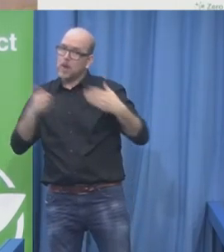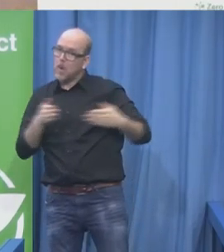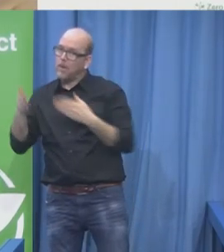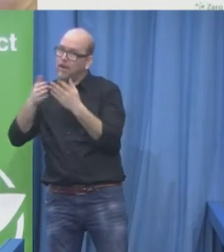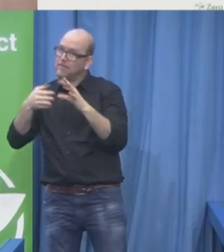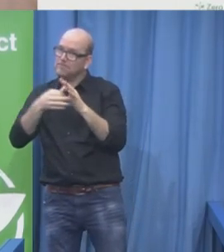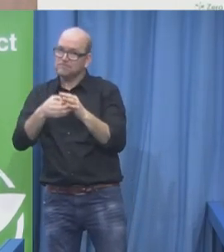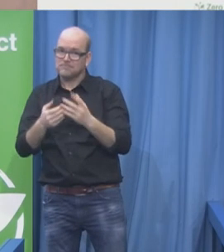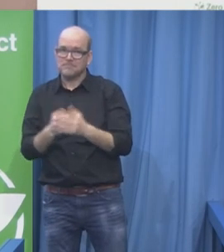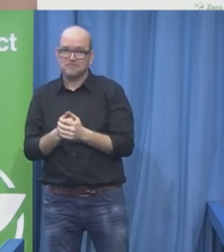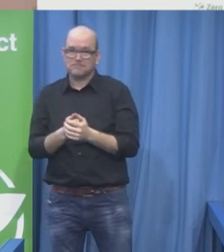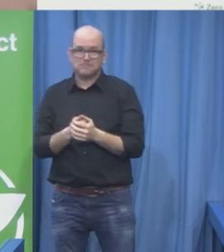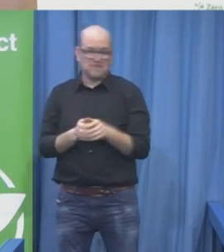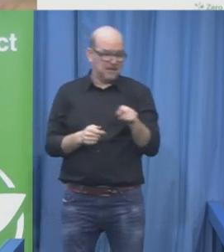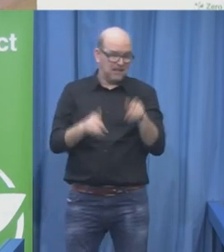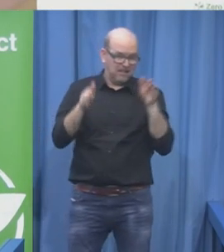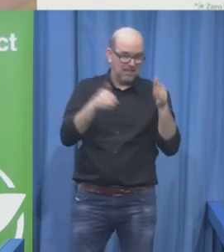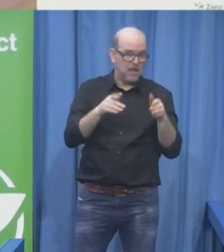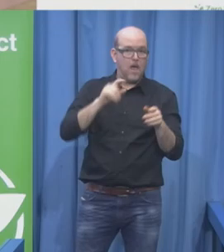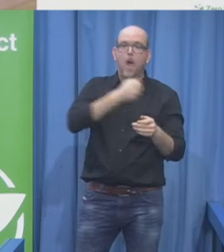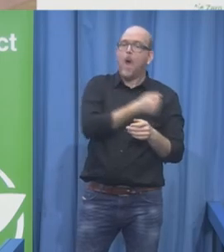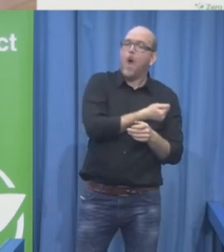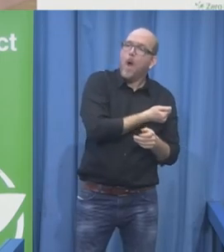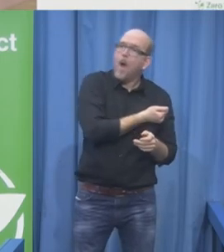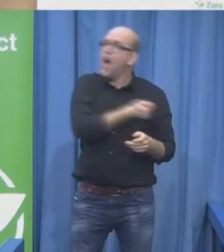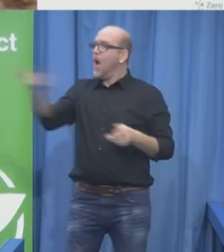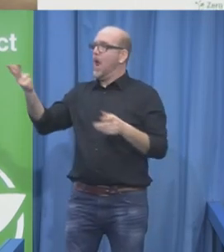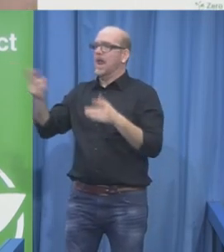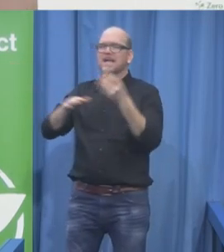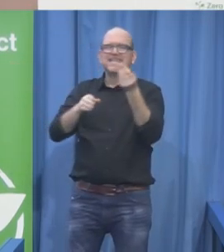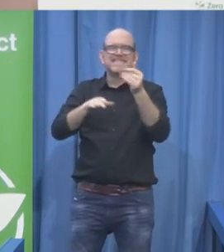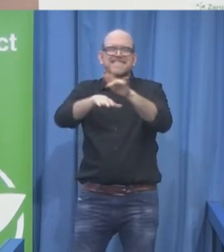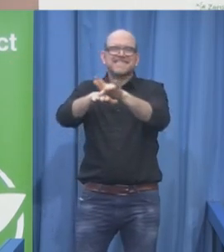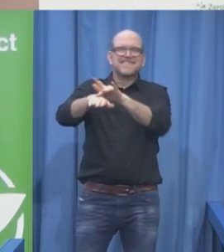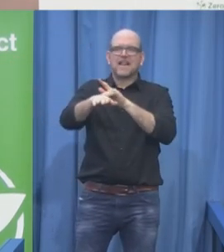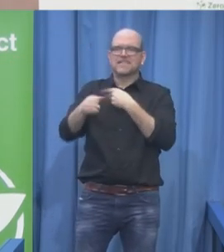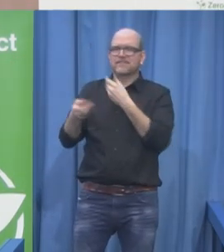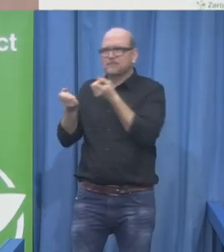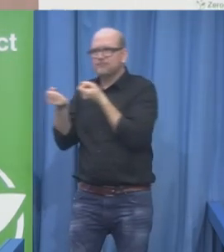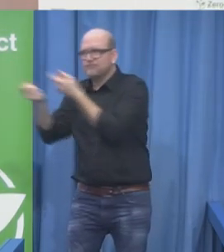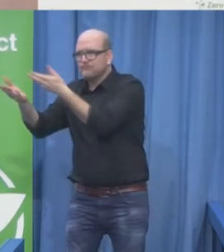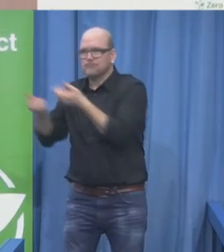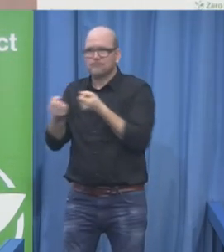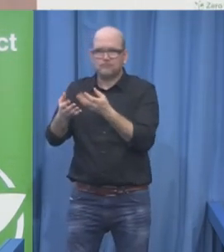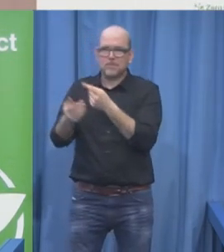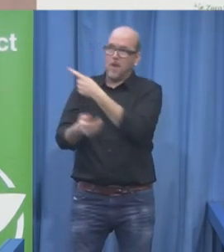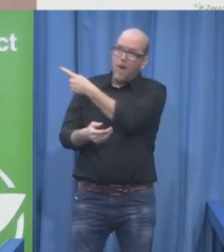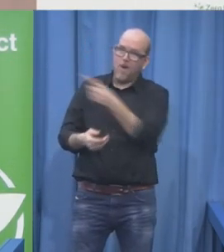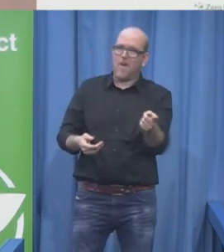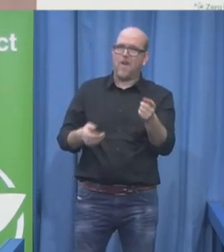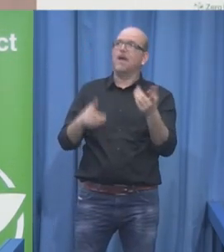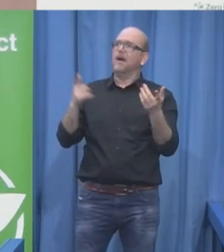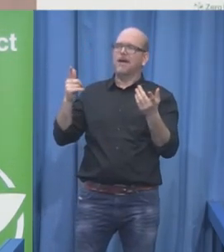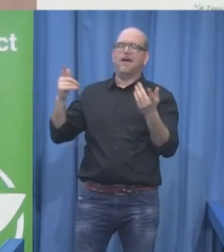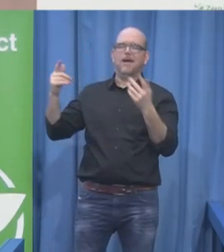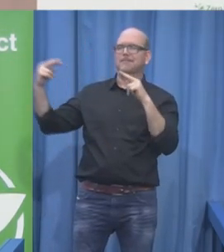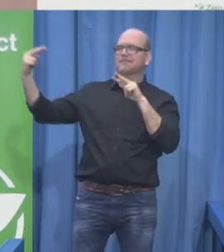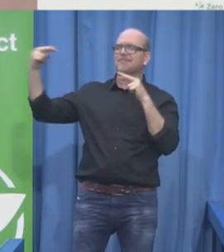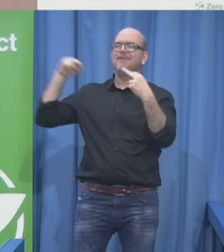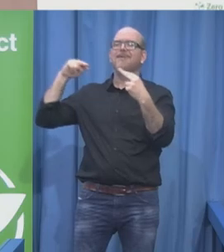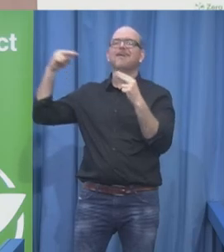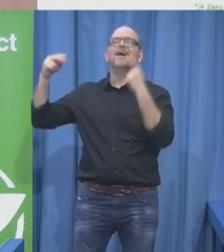So I would like, on behalf of my division, the Division for Social Policy and Development of